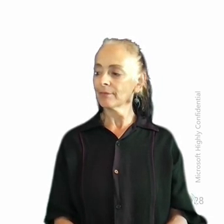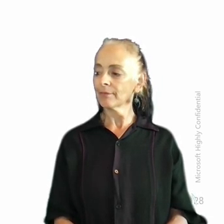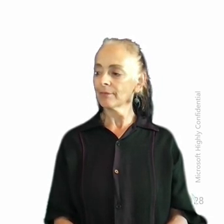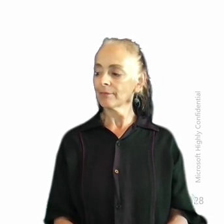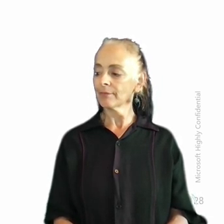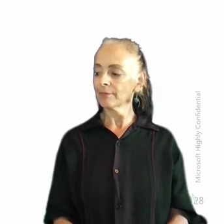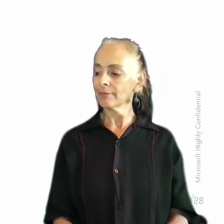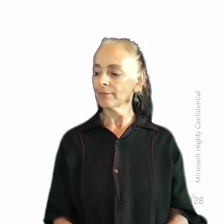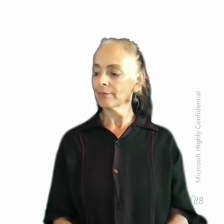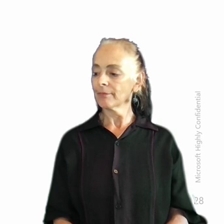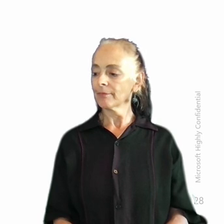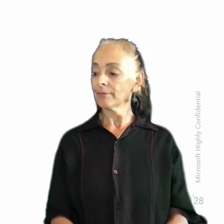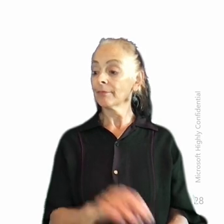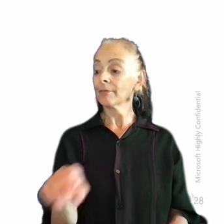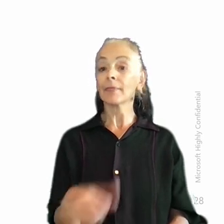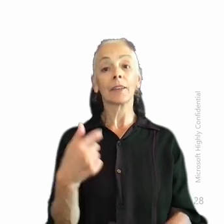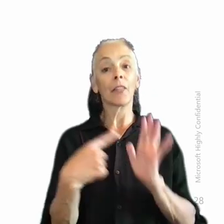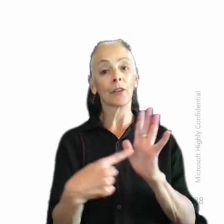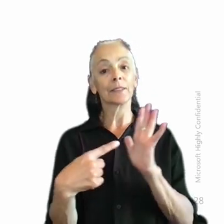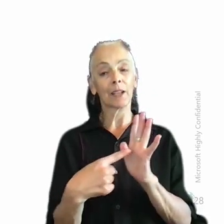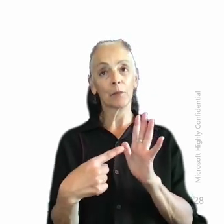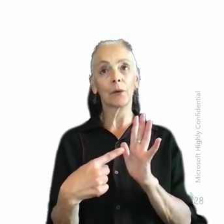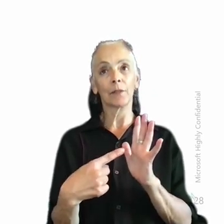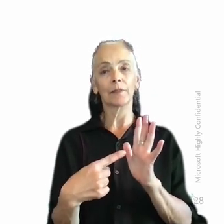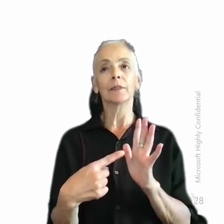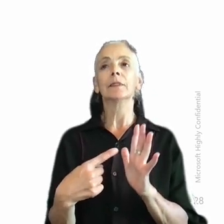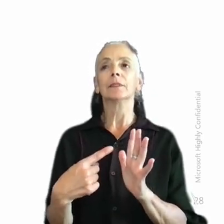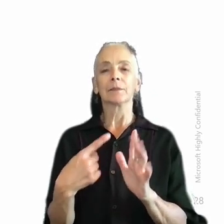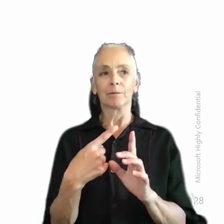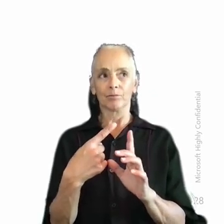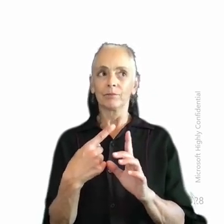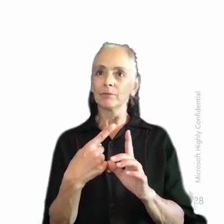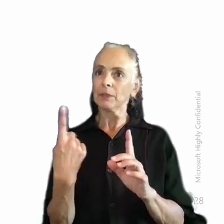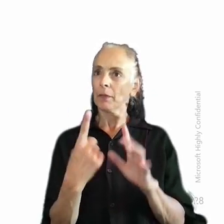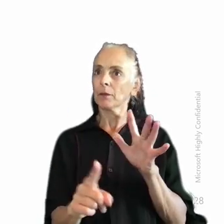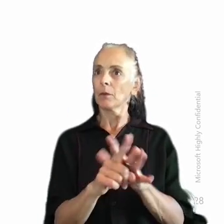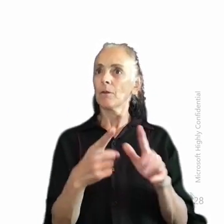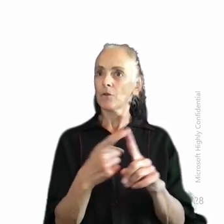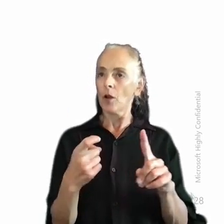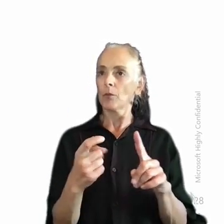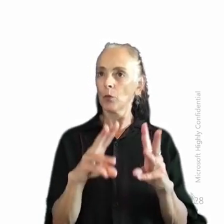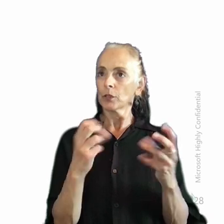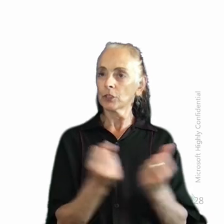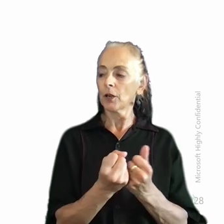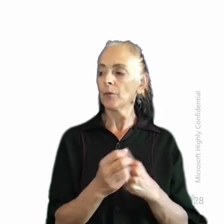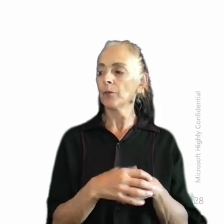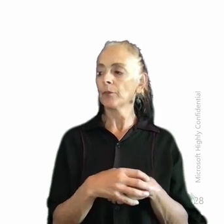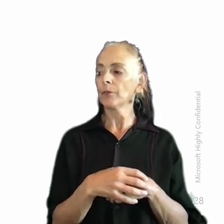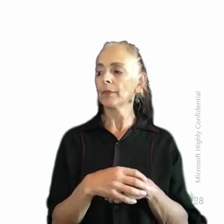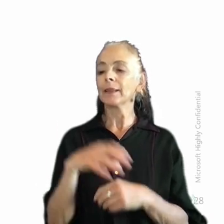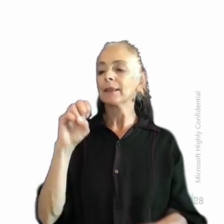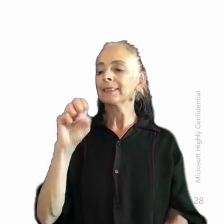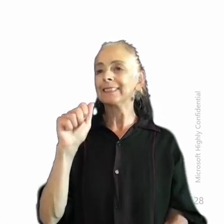Here's another example of a feature that came directly from an inclusive design workshop. Sea of Thieves from Rare Studio is a multiplayer